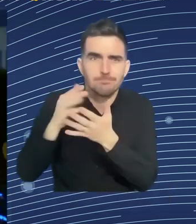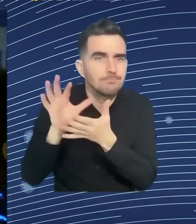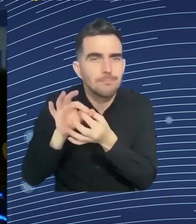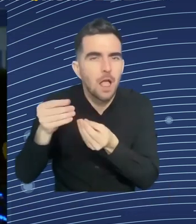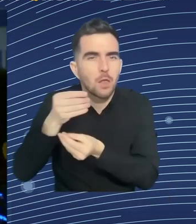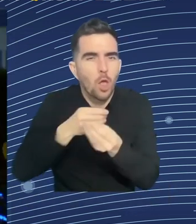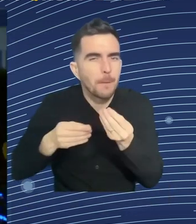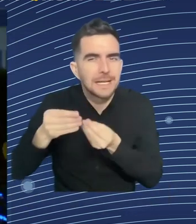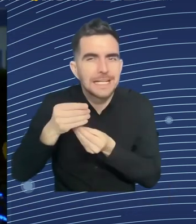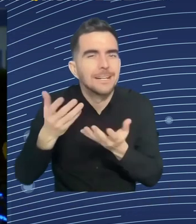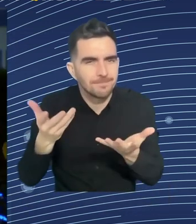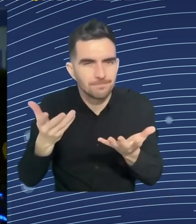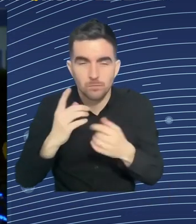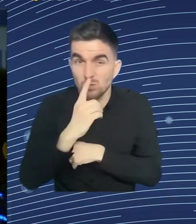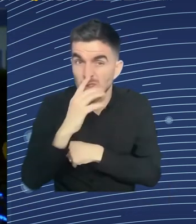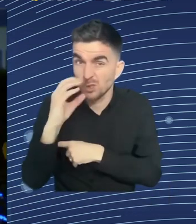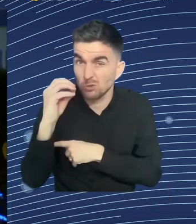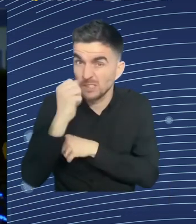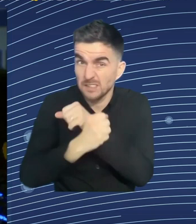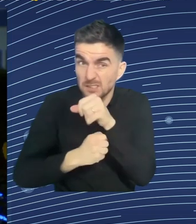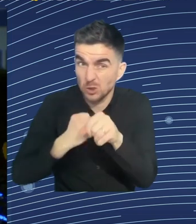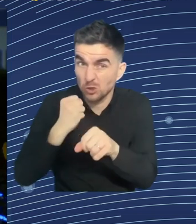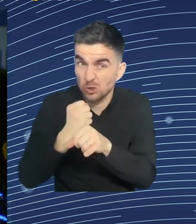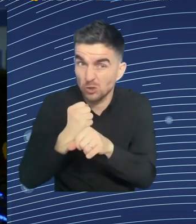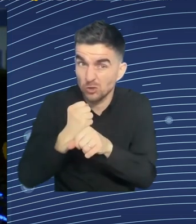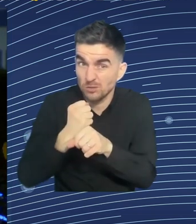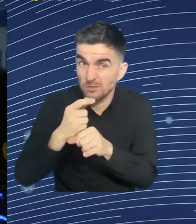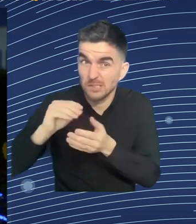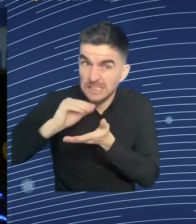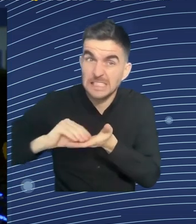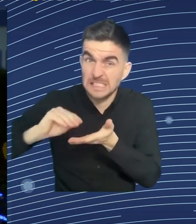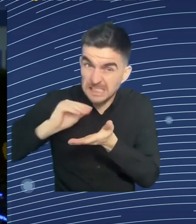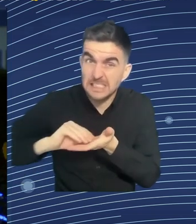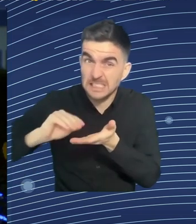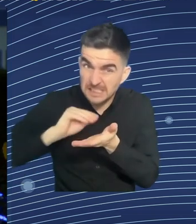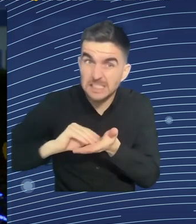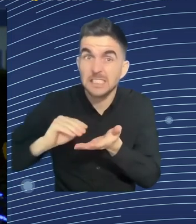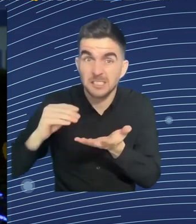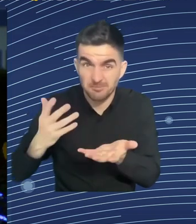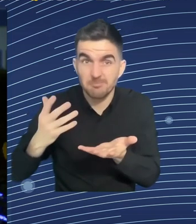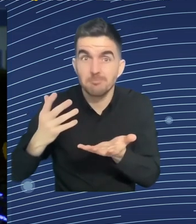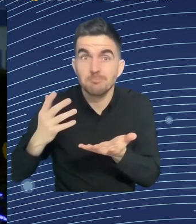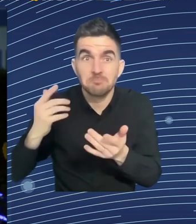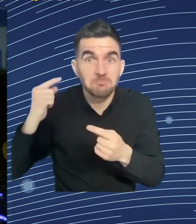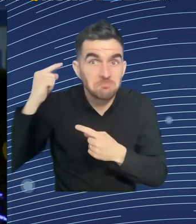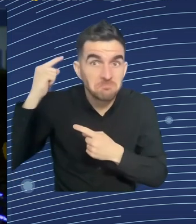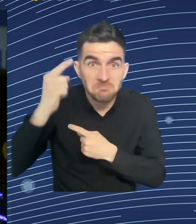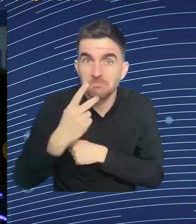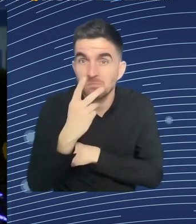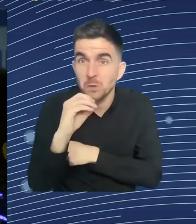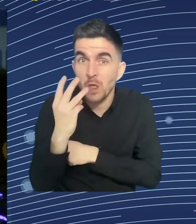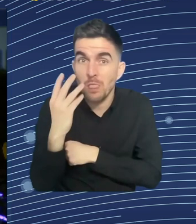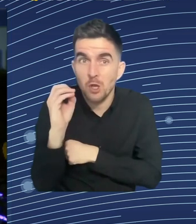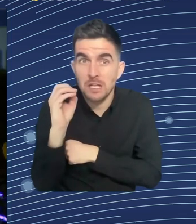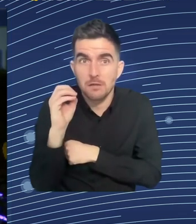to do because technology was going to take over all the jobs, because he could see at the time that the new technological improvements were replacing